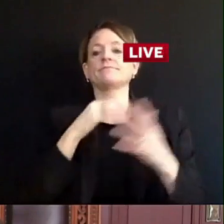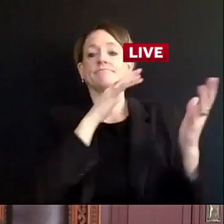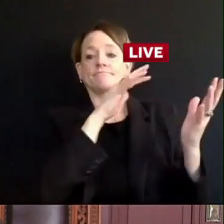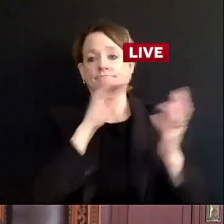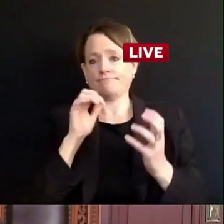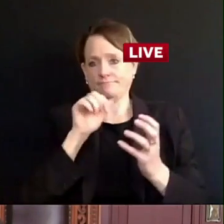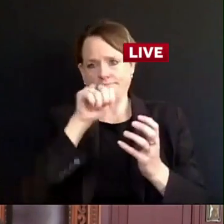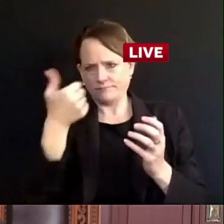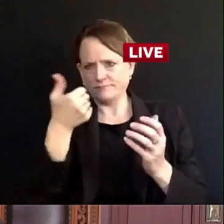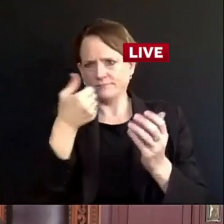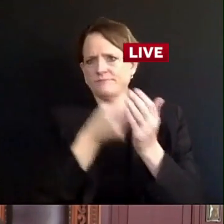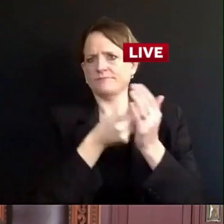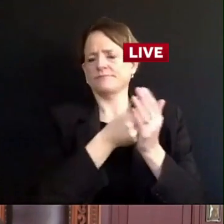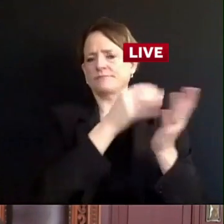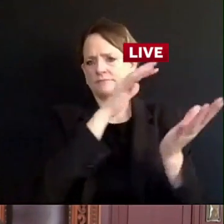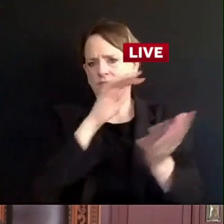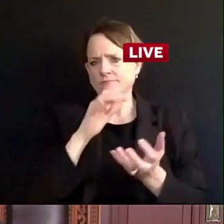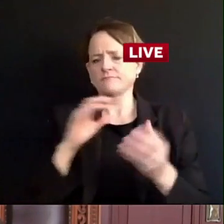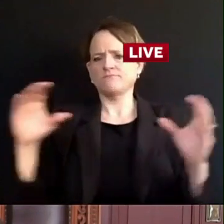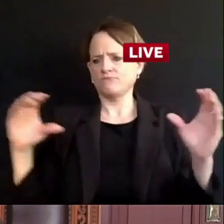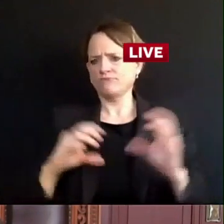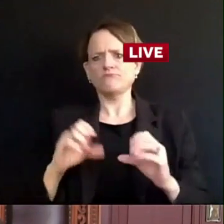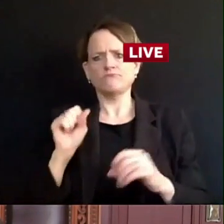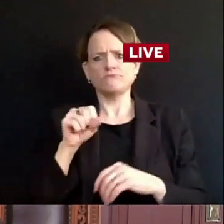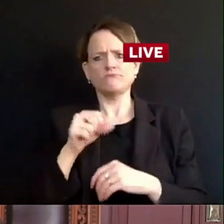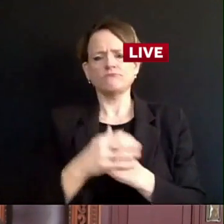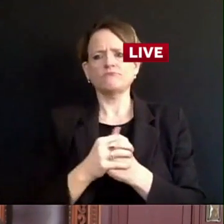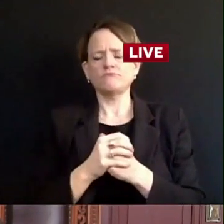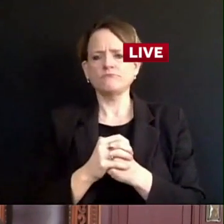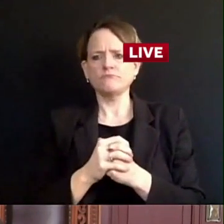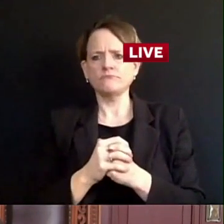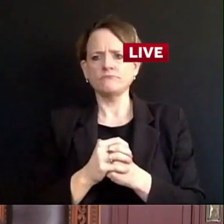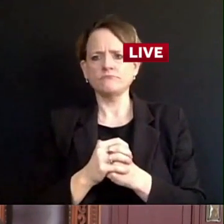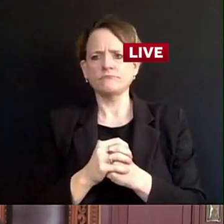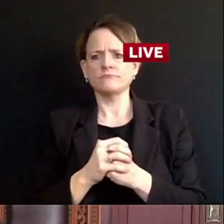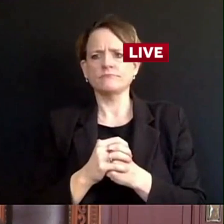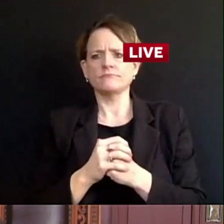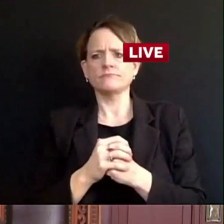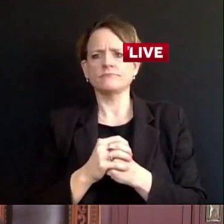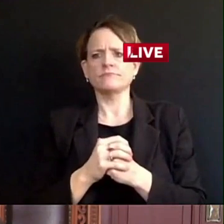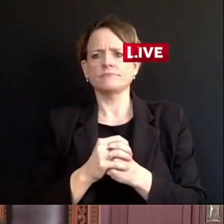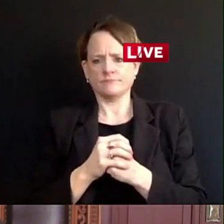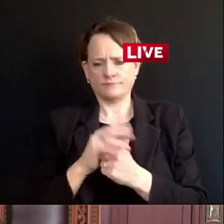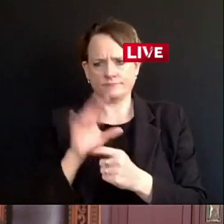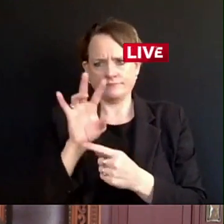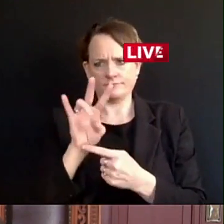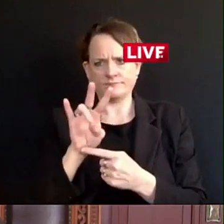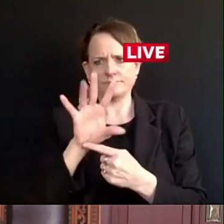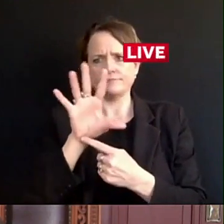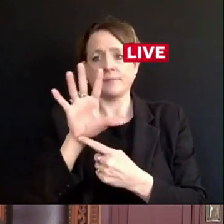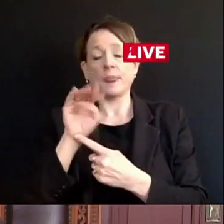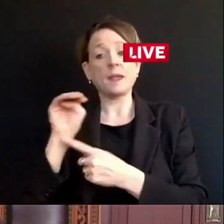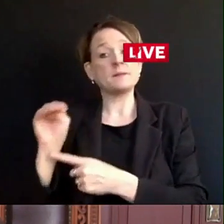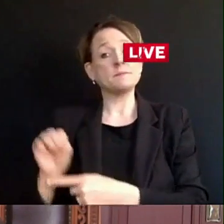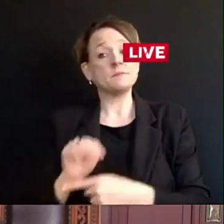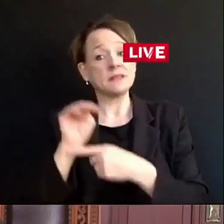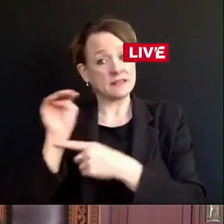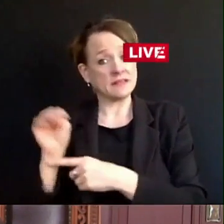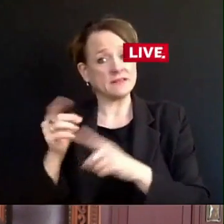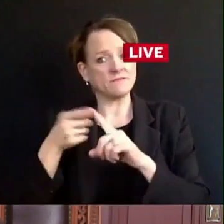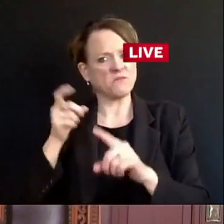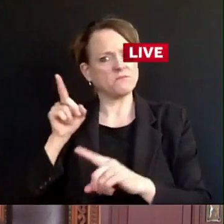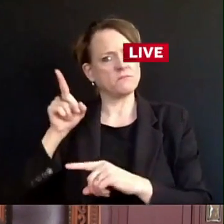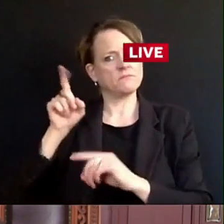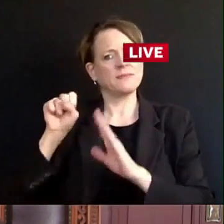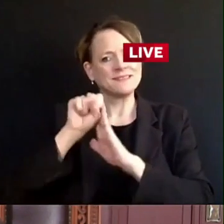expiration date on the $75 million from the state was about to expire